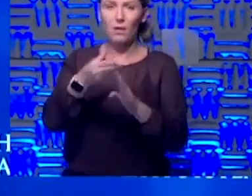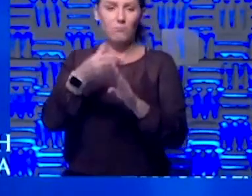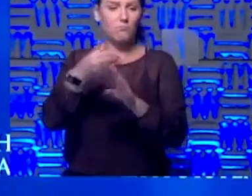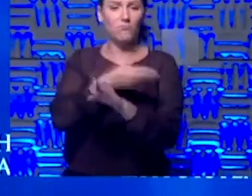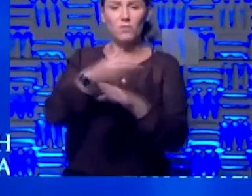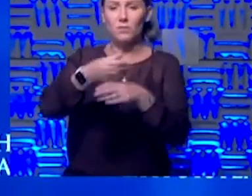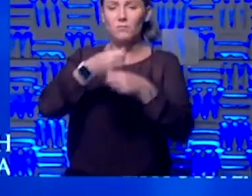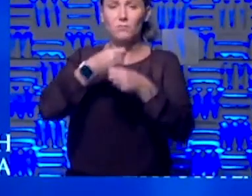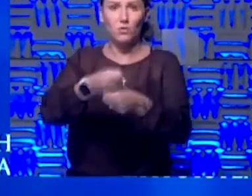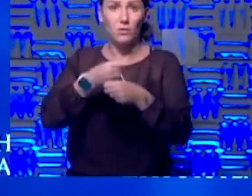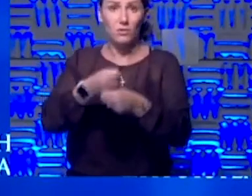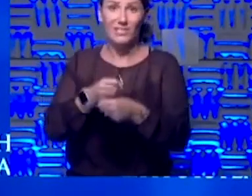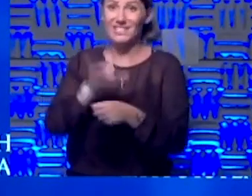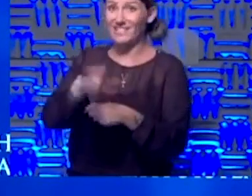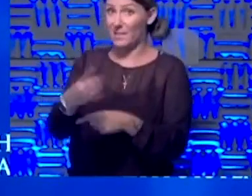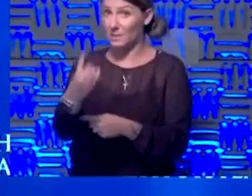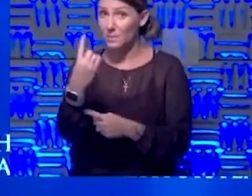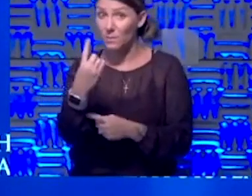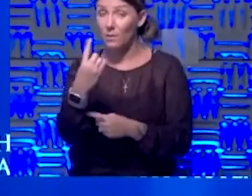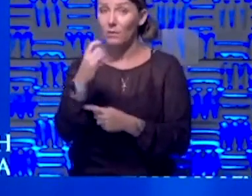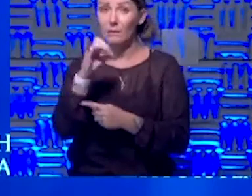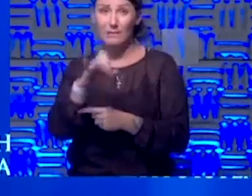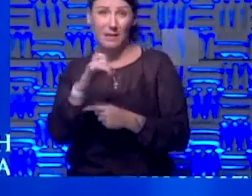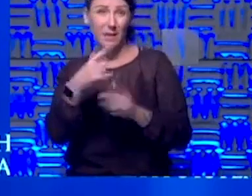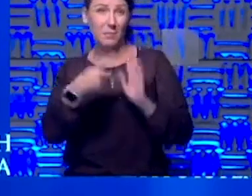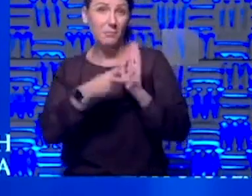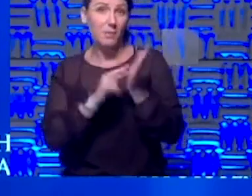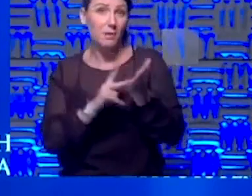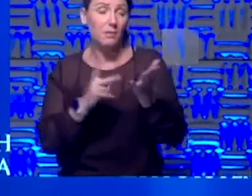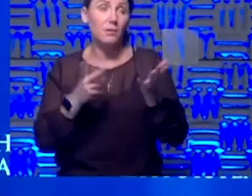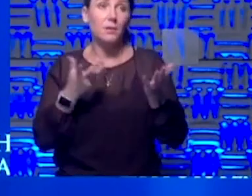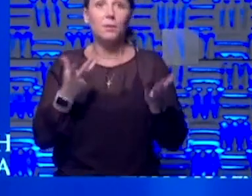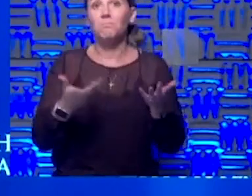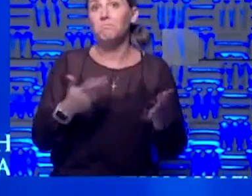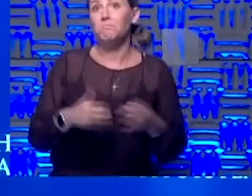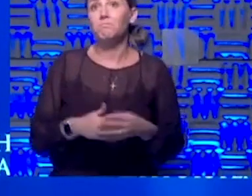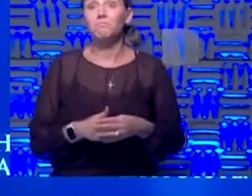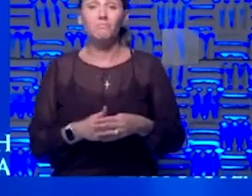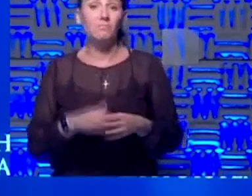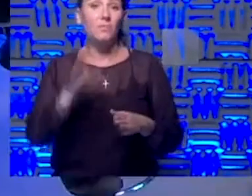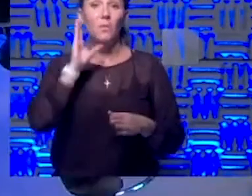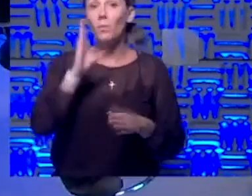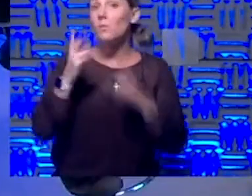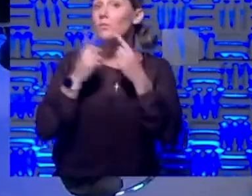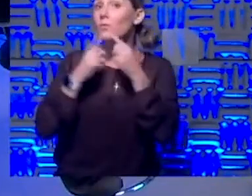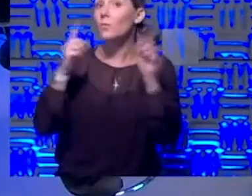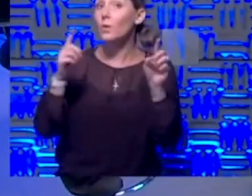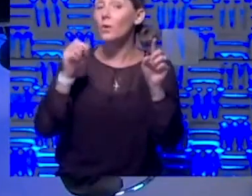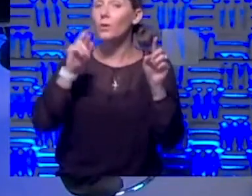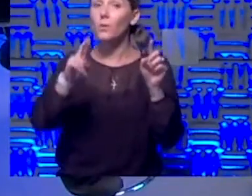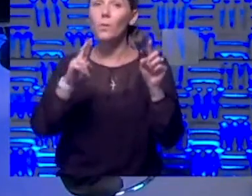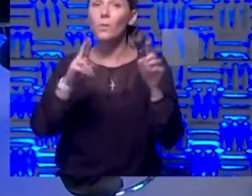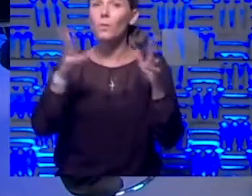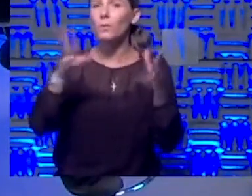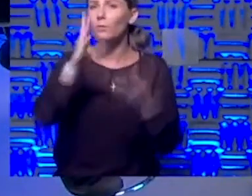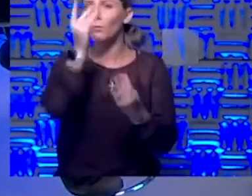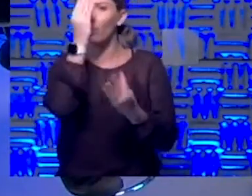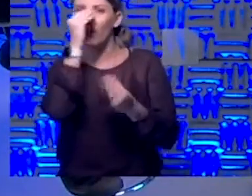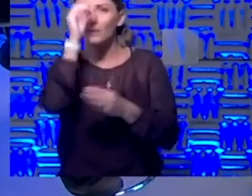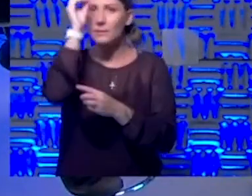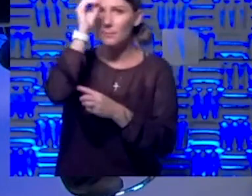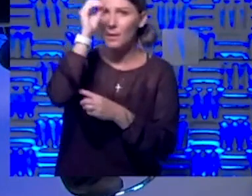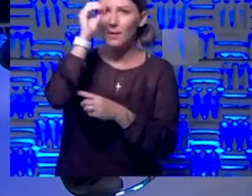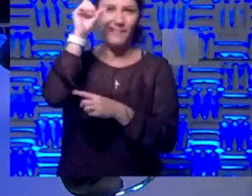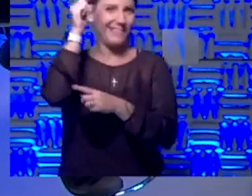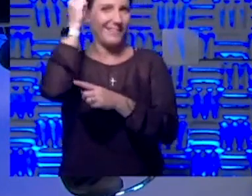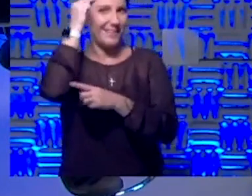into production. This is one of them. Is that a sign? Do you think it's going to work or give me your thoughts about that? I don't think the